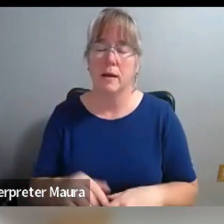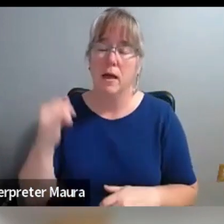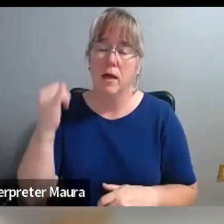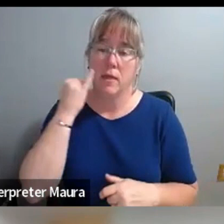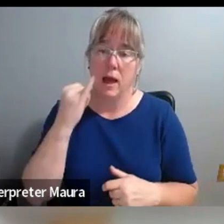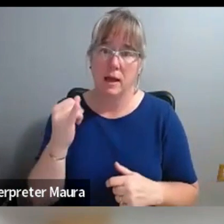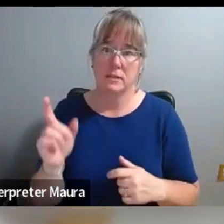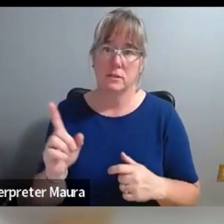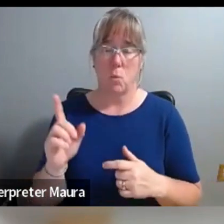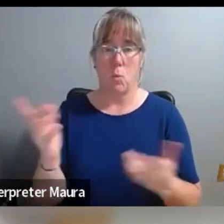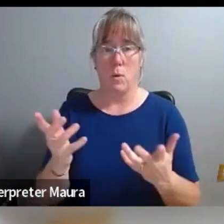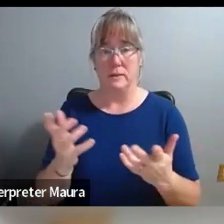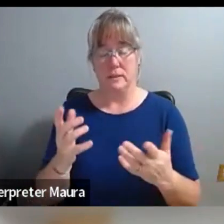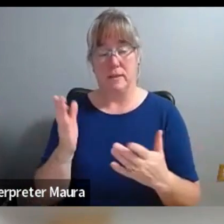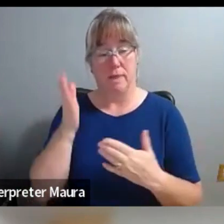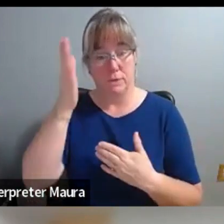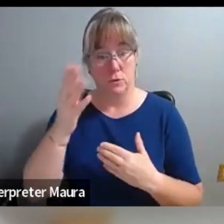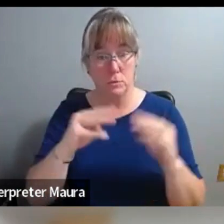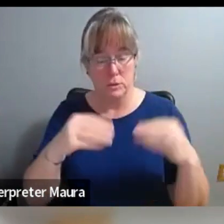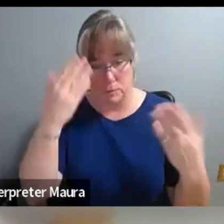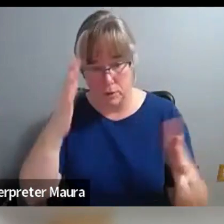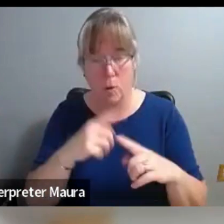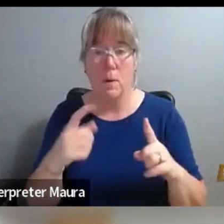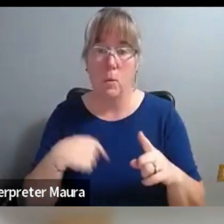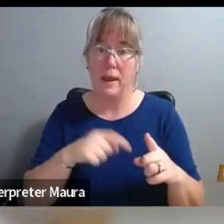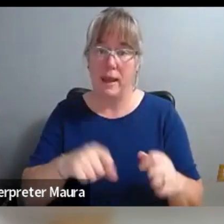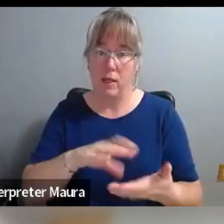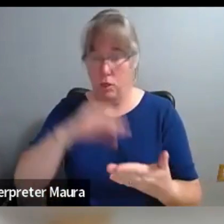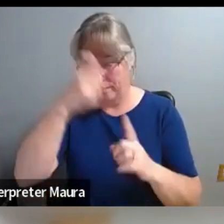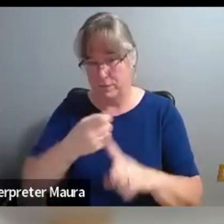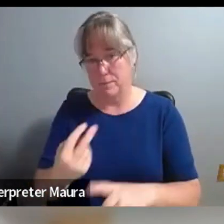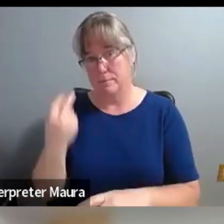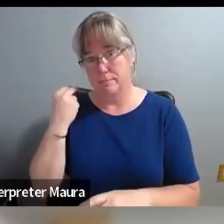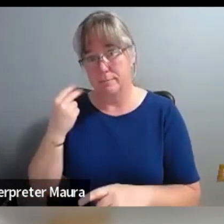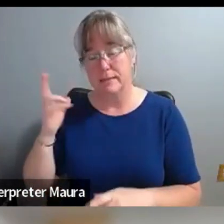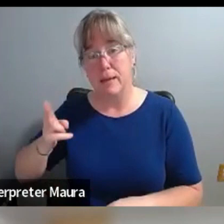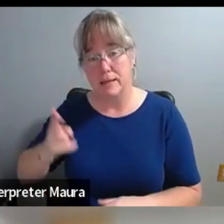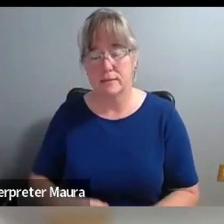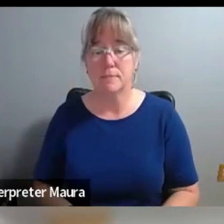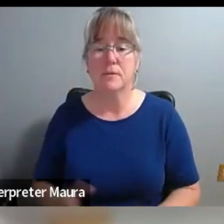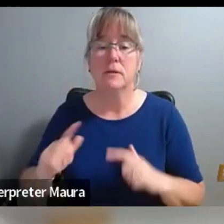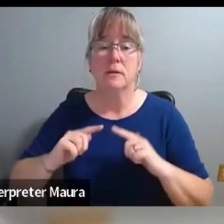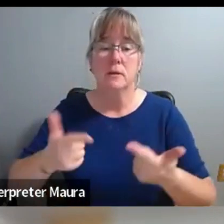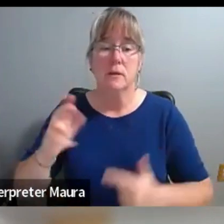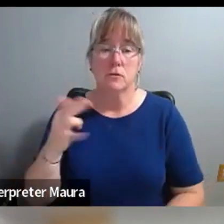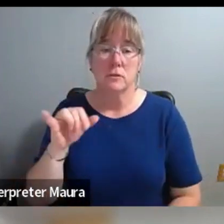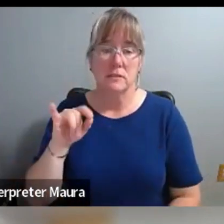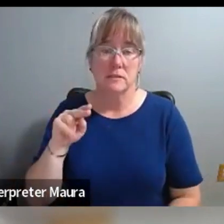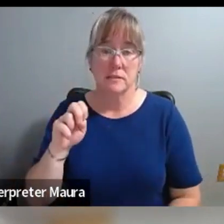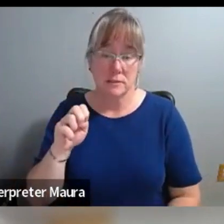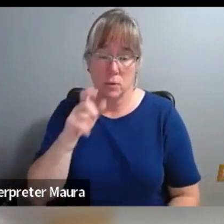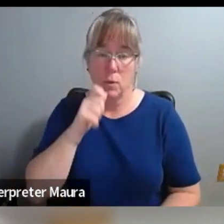the past can help us move forward wisely. So I'll pass to Christine Murray, the producer of A Frame of Mind, who helped us navigate those themes